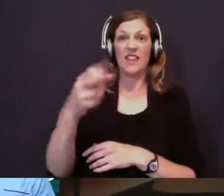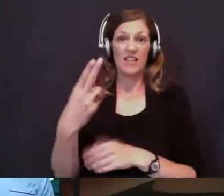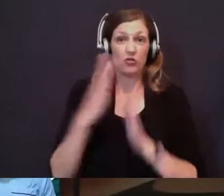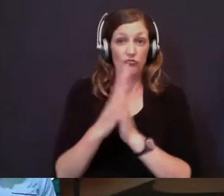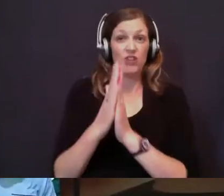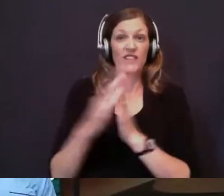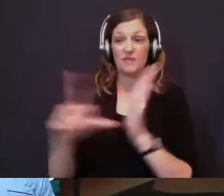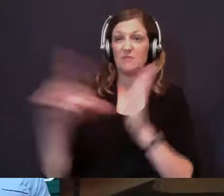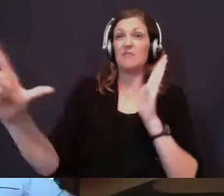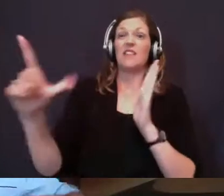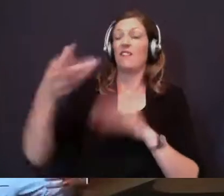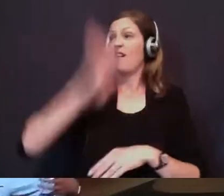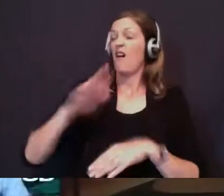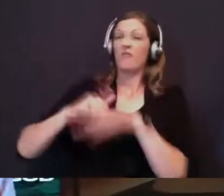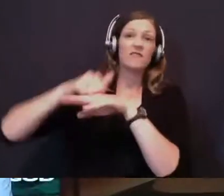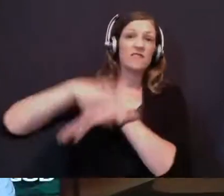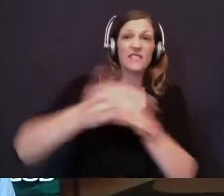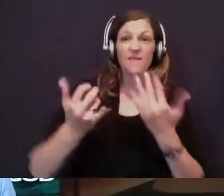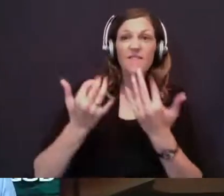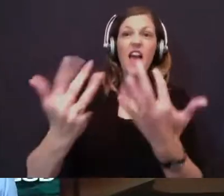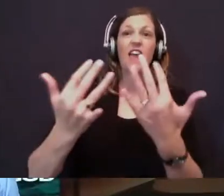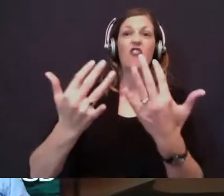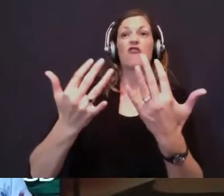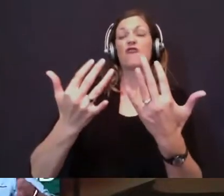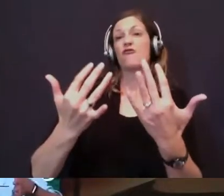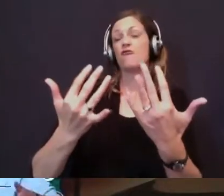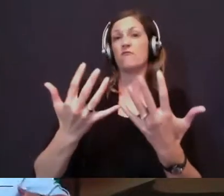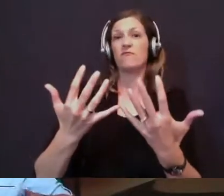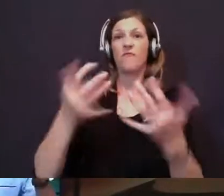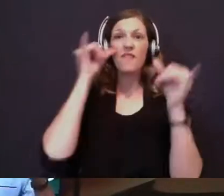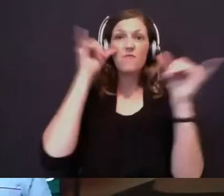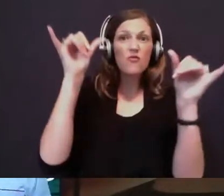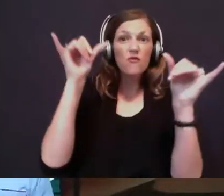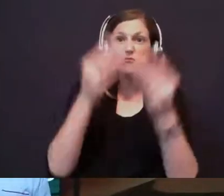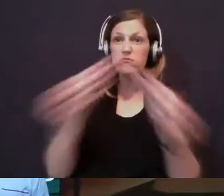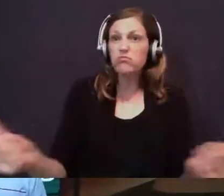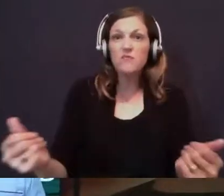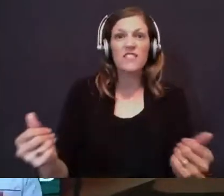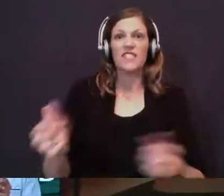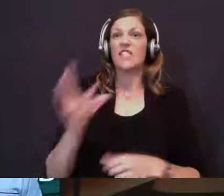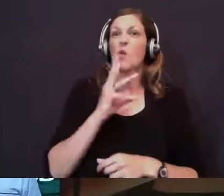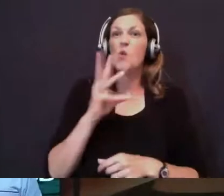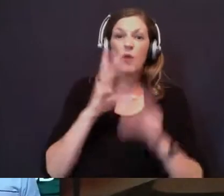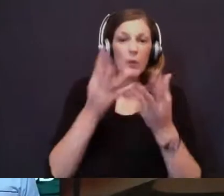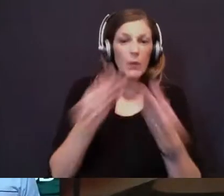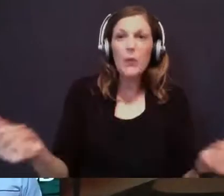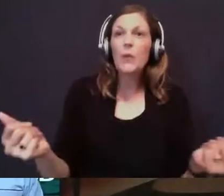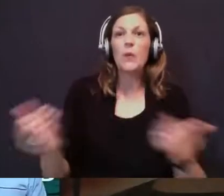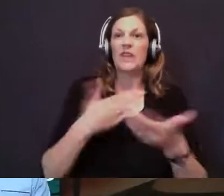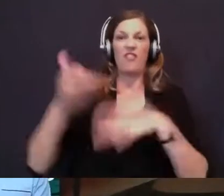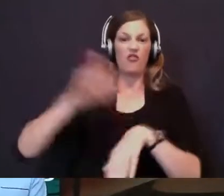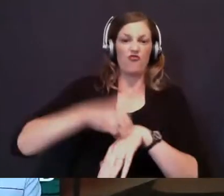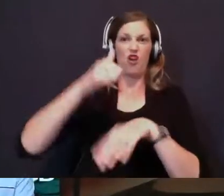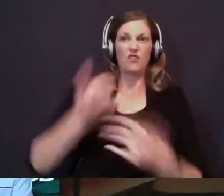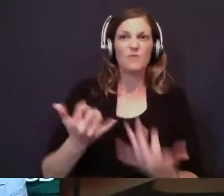God sends down fire, and the sacrifice is burnt up. It says that the water was licked up. Even the rocks themselves are burned